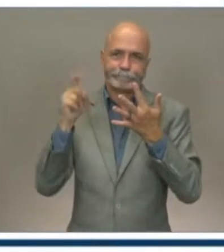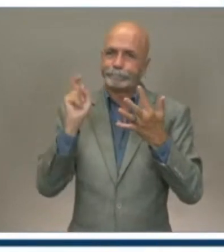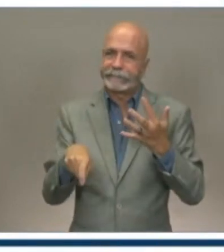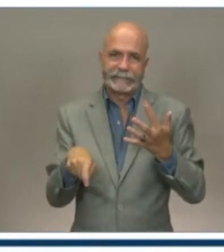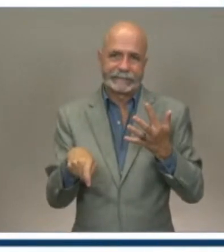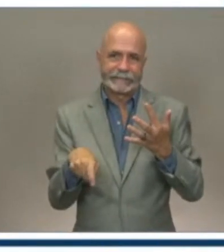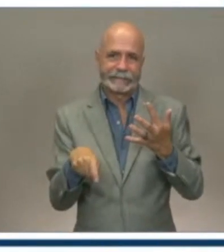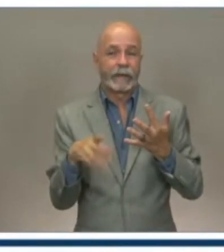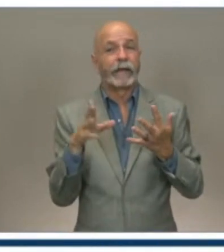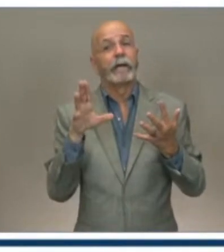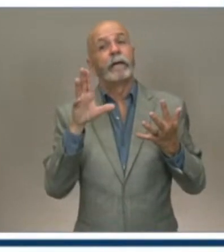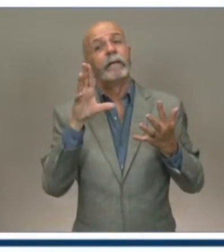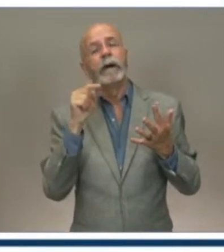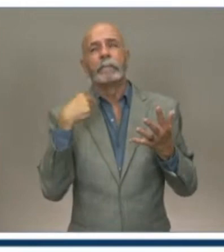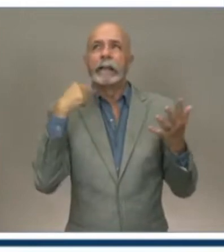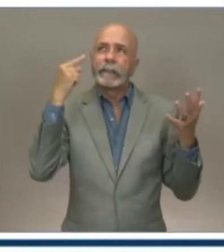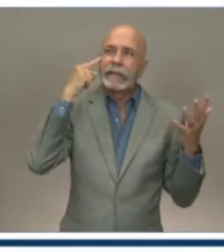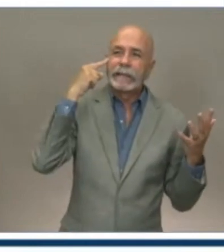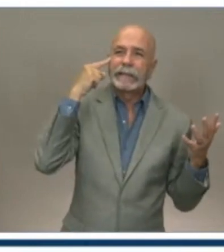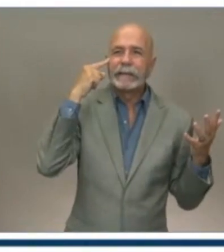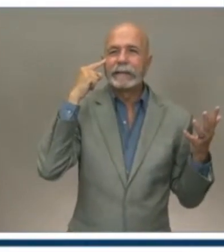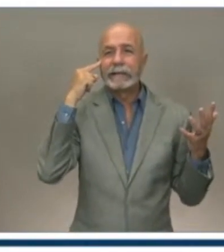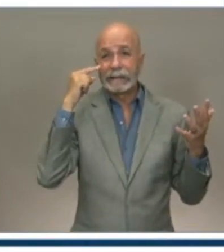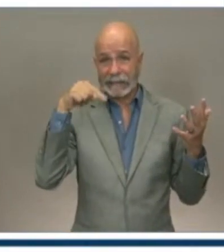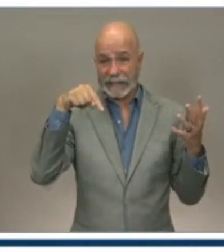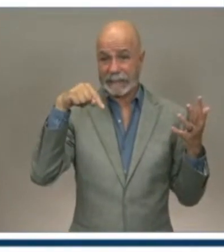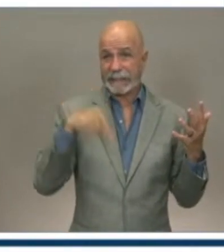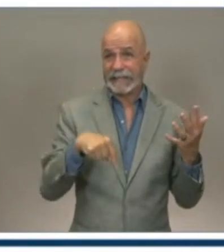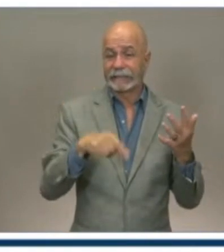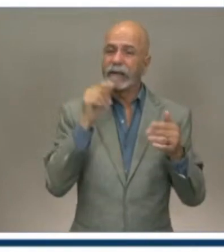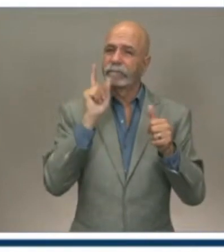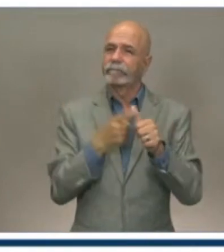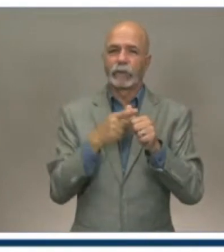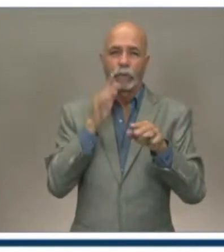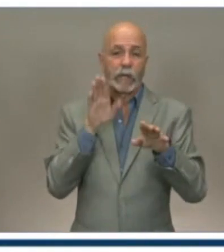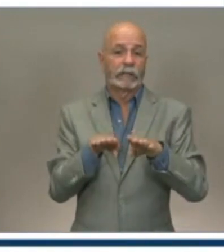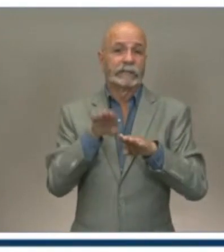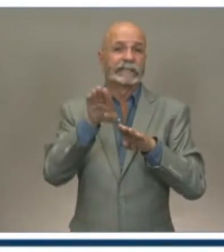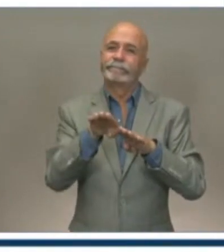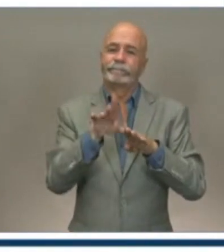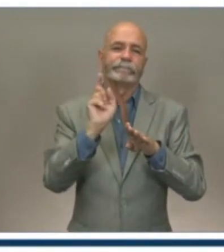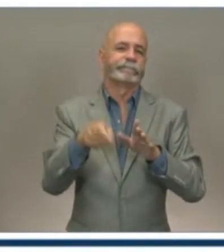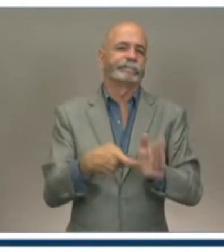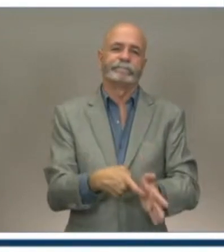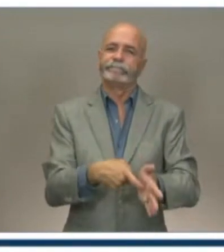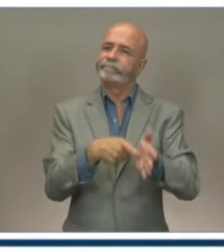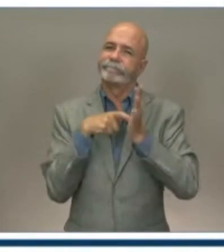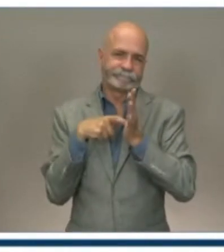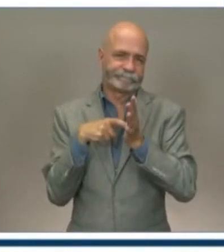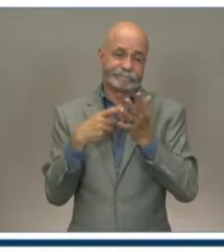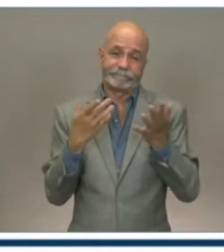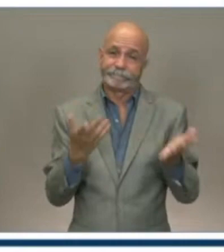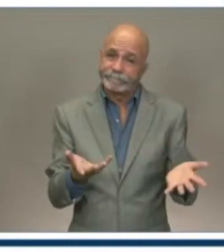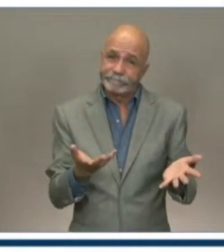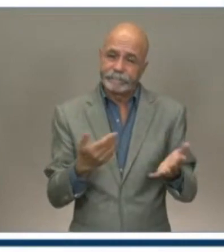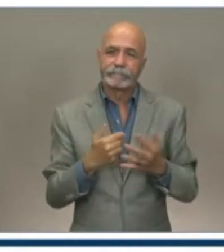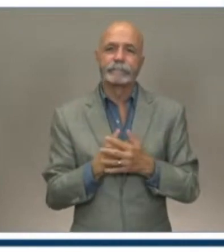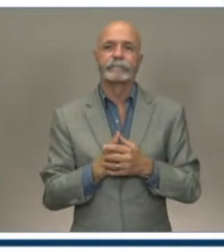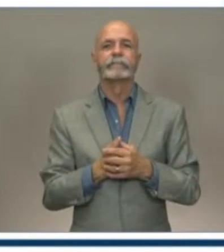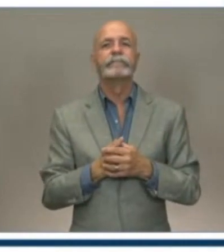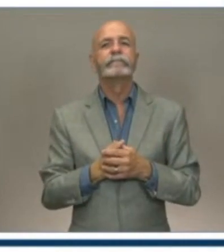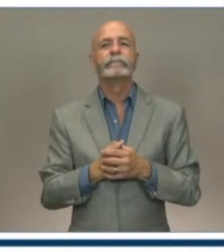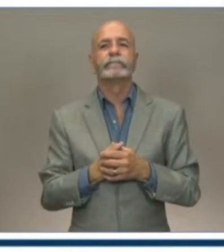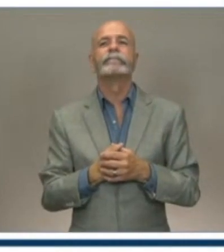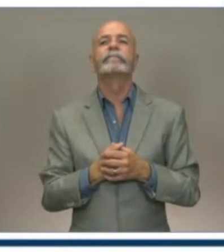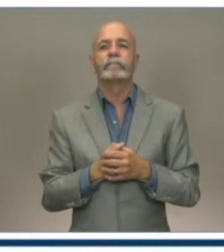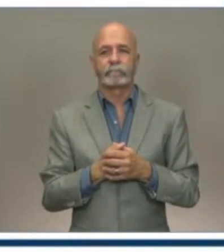a necessary step. We're taking a step that has to be taken, and we want to support those that are supporting the